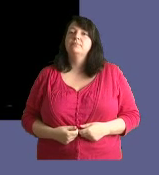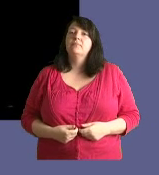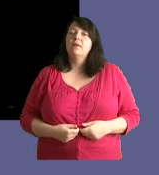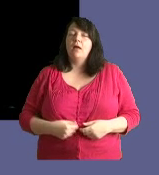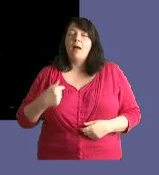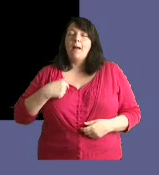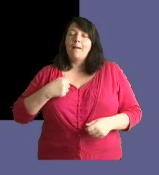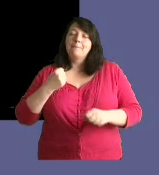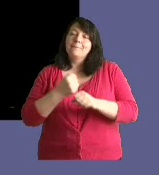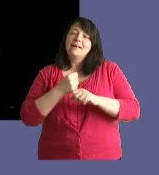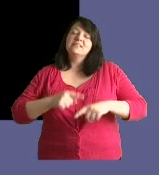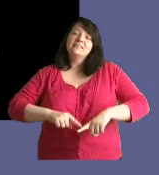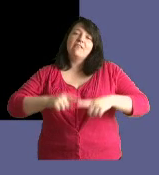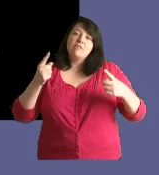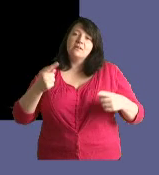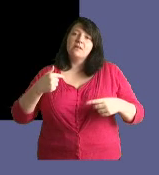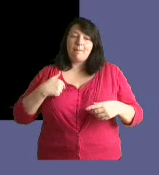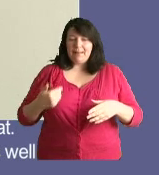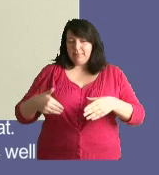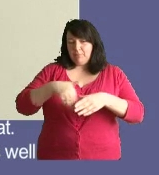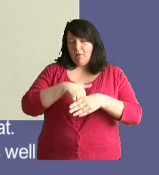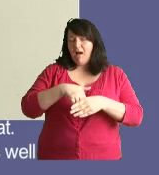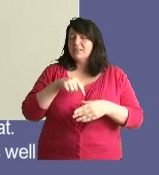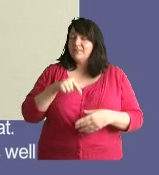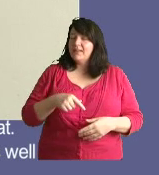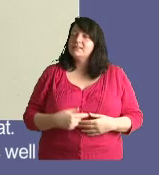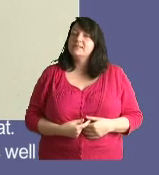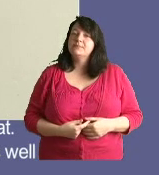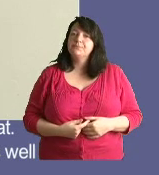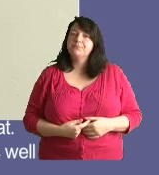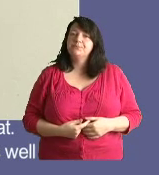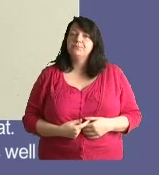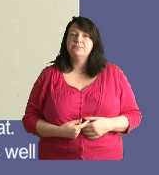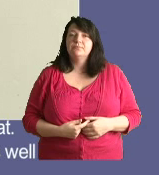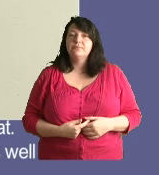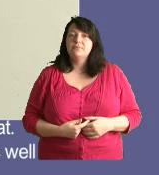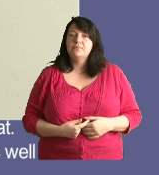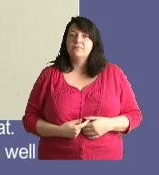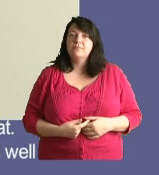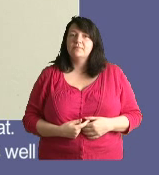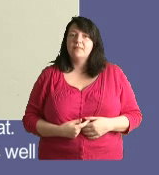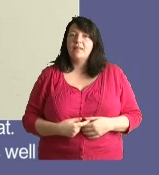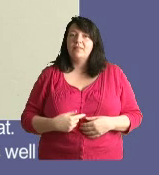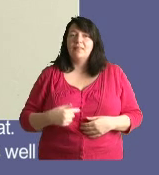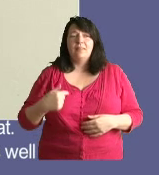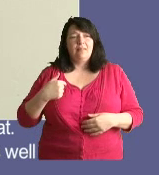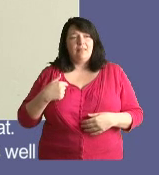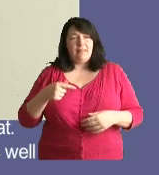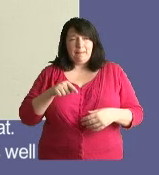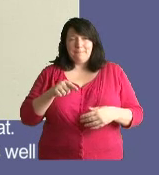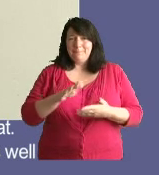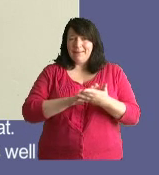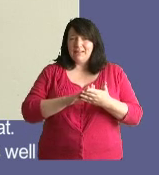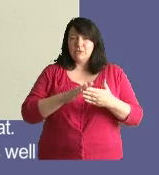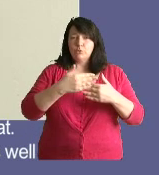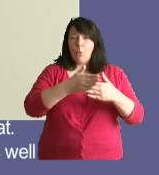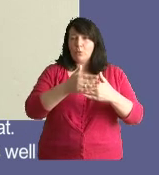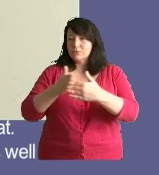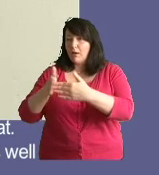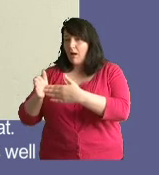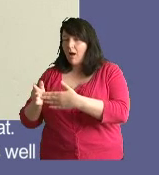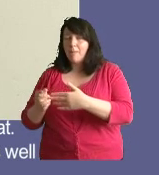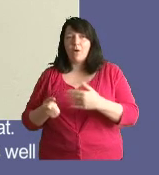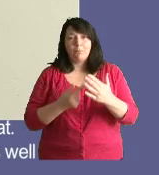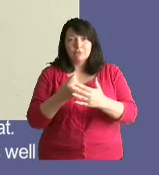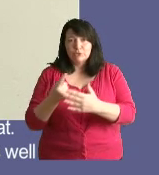I've made a difference kind of thing, well I've been part of that and I mean that opened so many doors